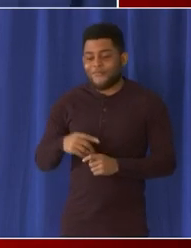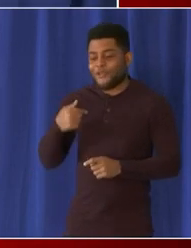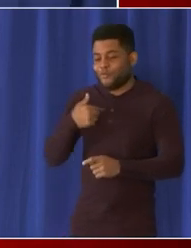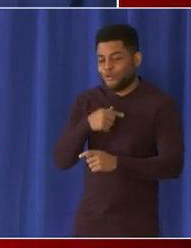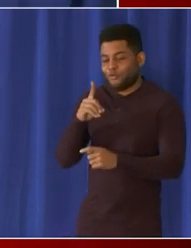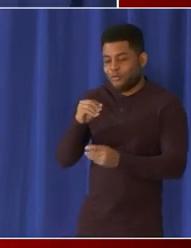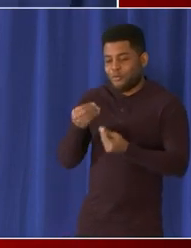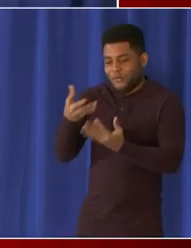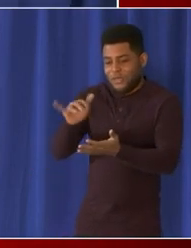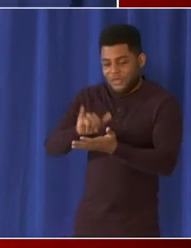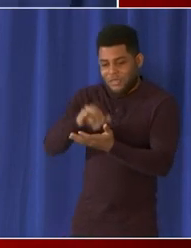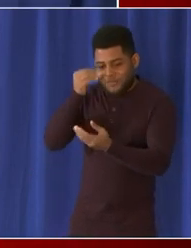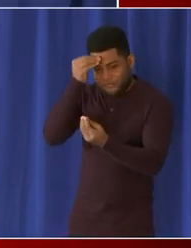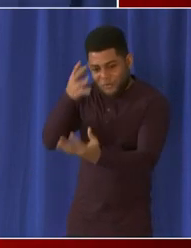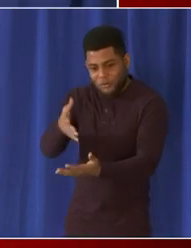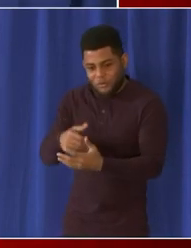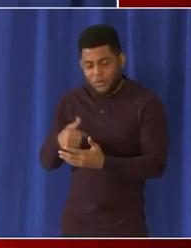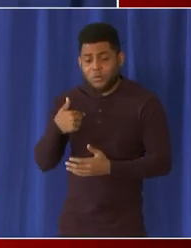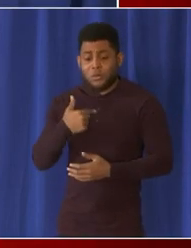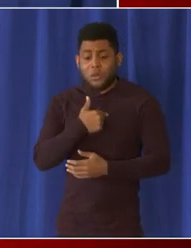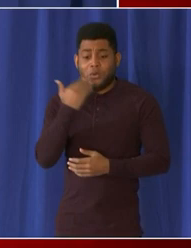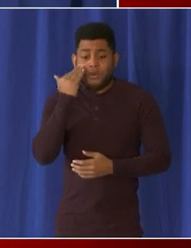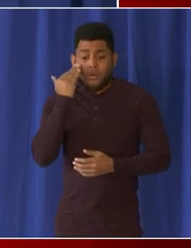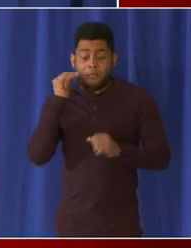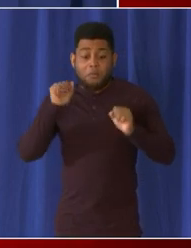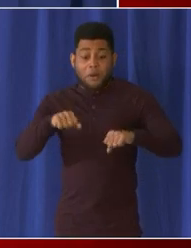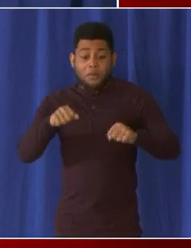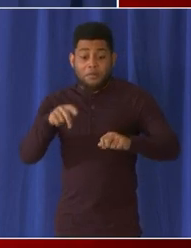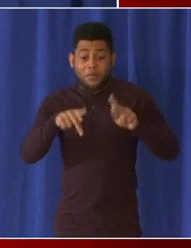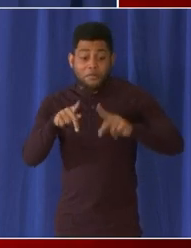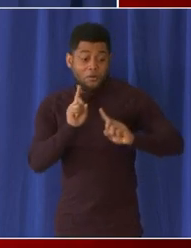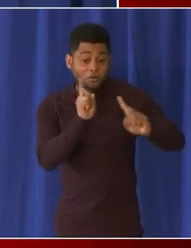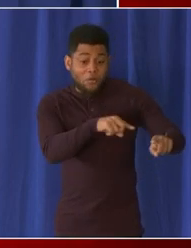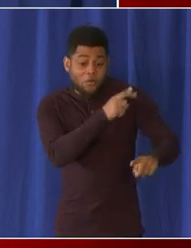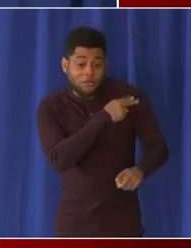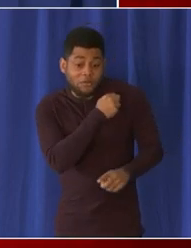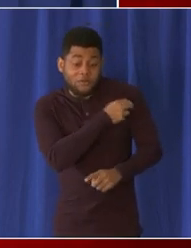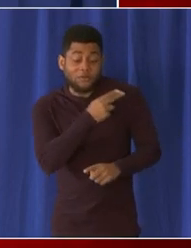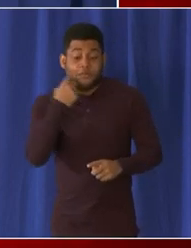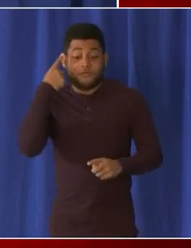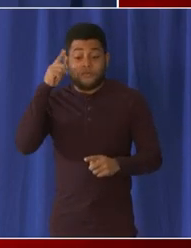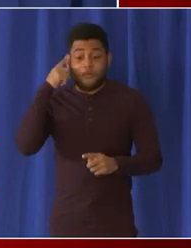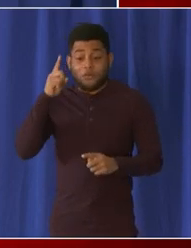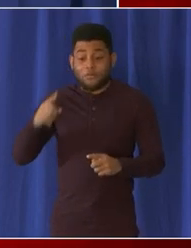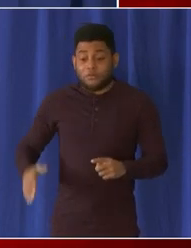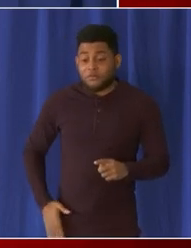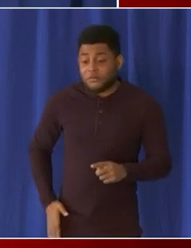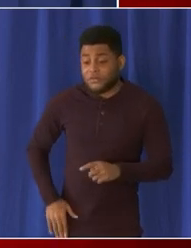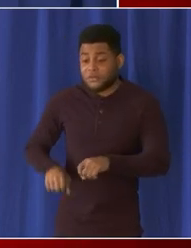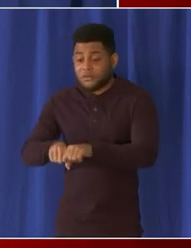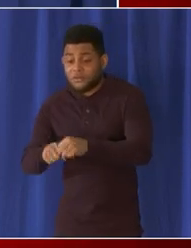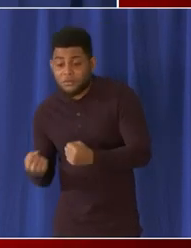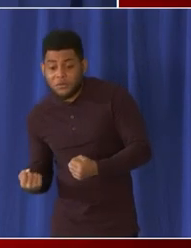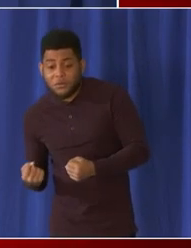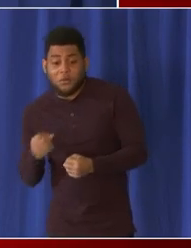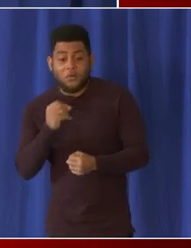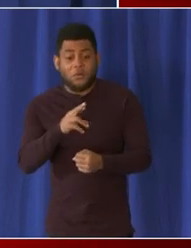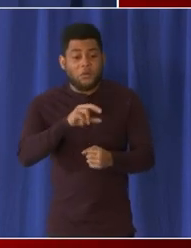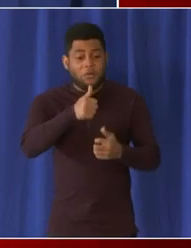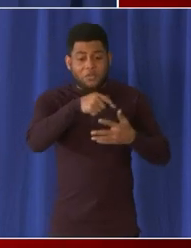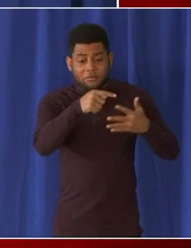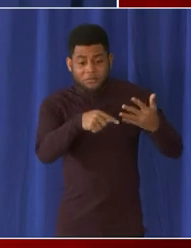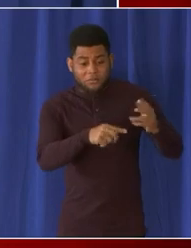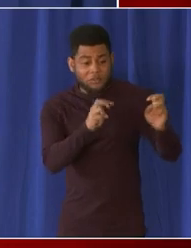covid in the community and so uh you may be going in the hospital for uh you know a broken leg or some other uh some other ailment